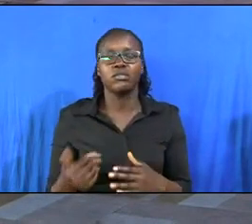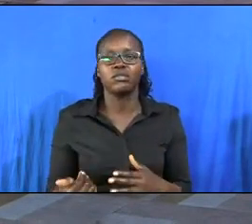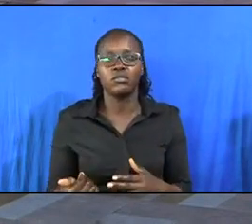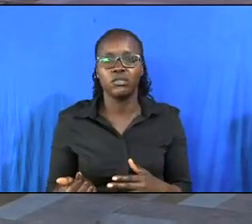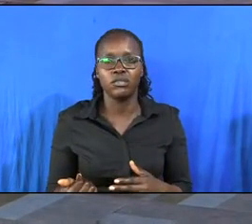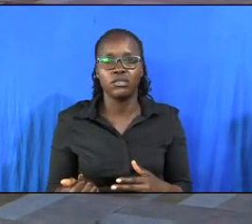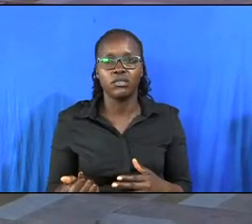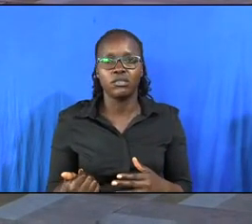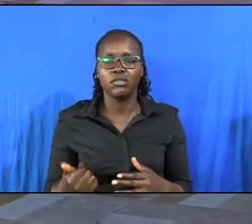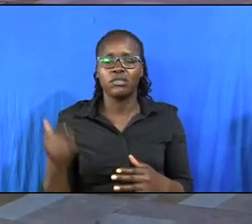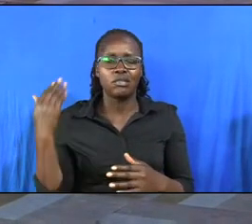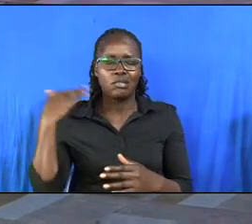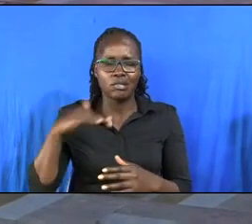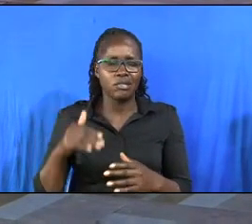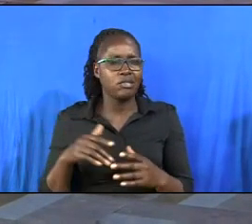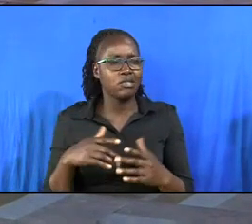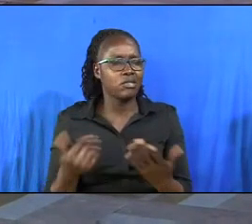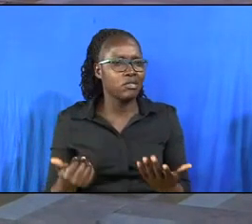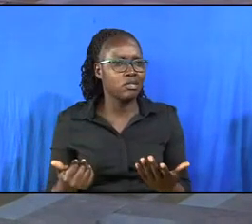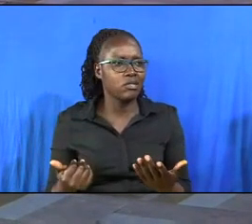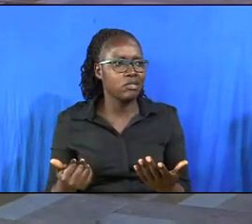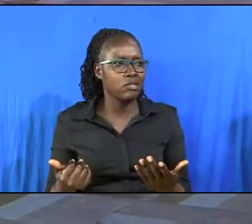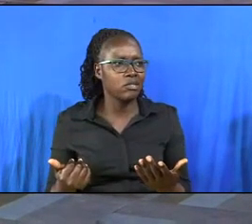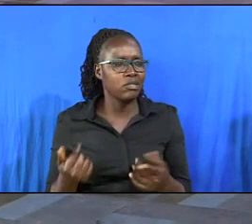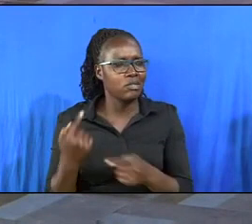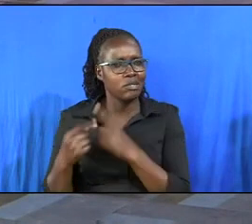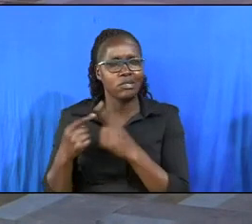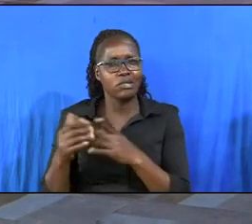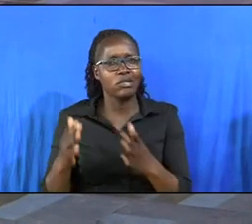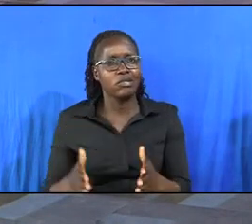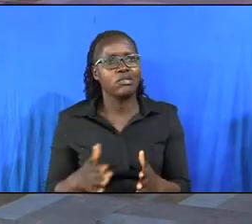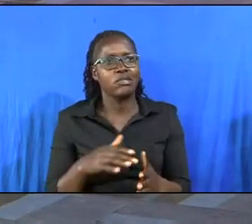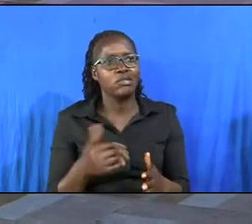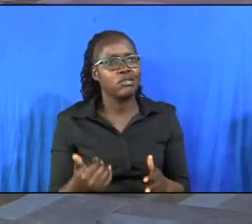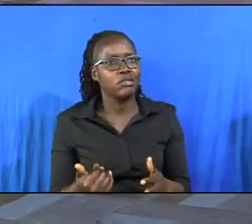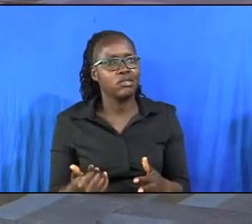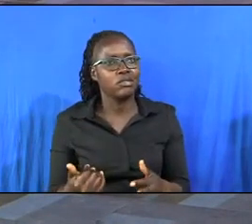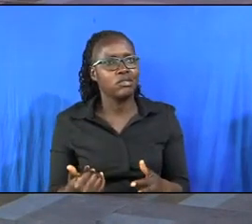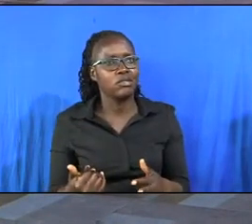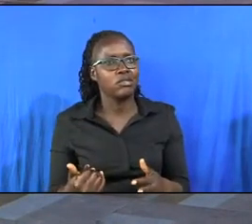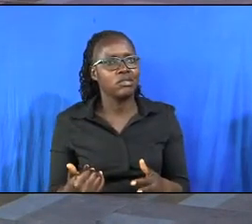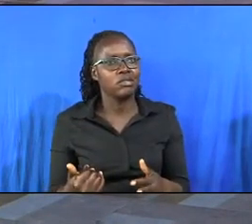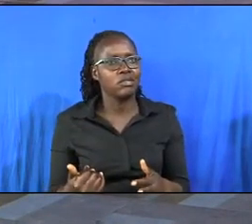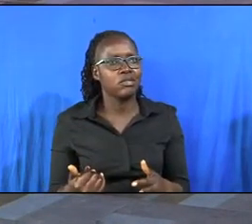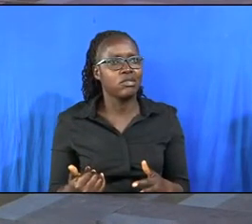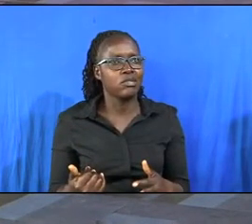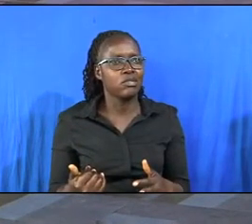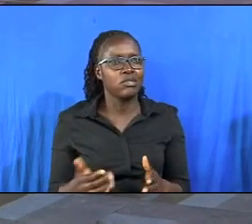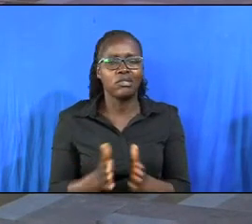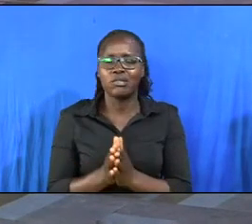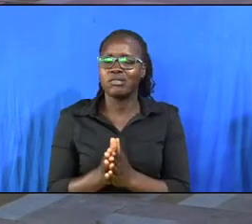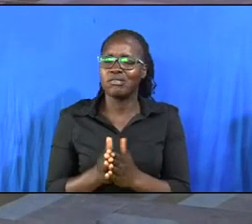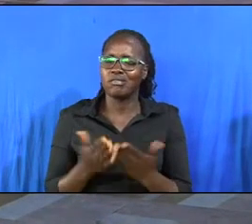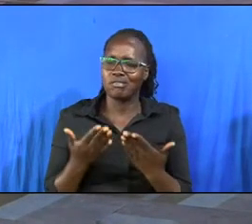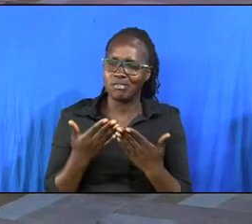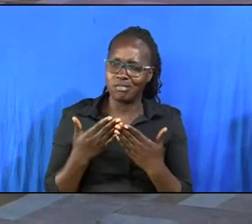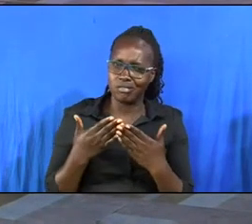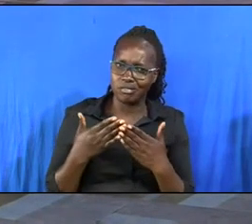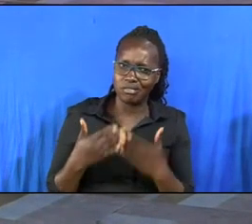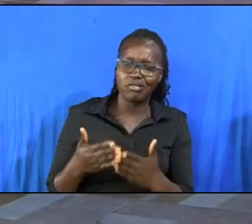thugs, others were thieves, others were killers, others were doing all sorts of things, corrupt